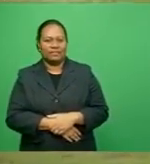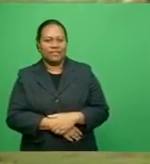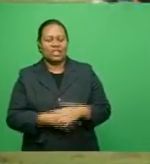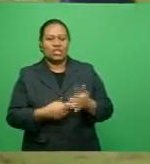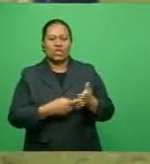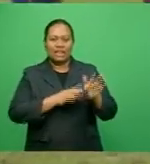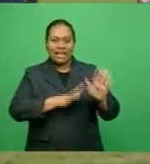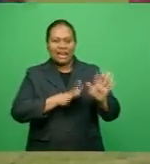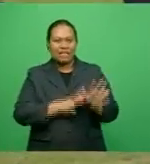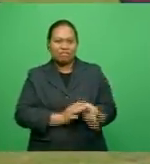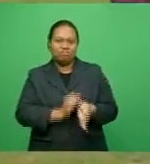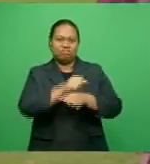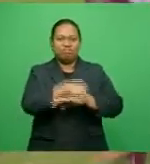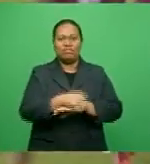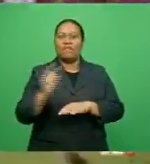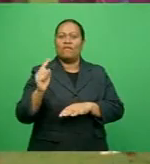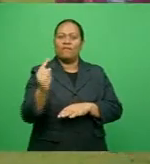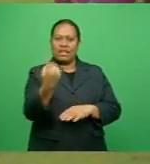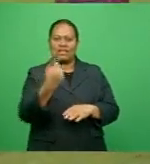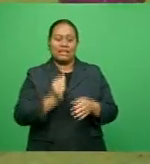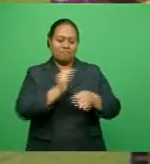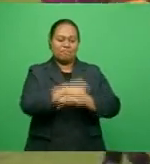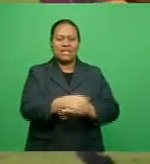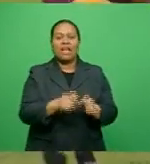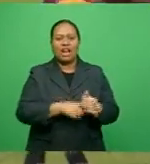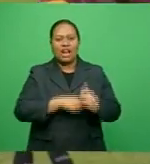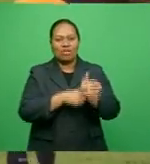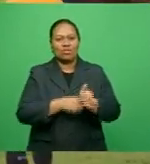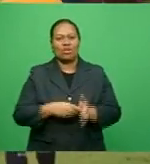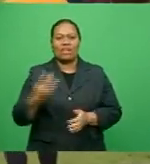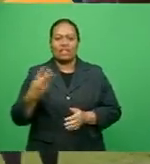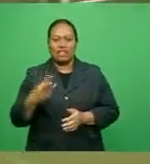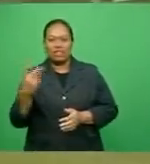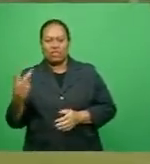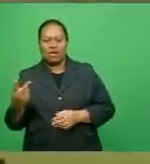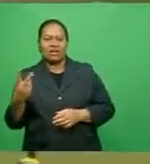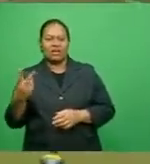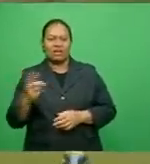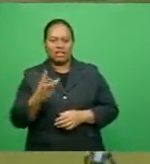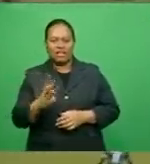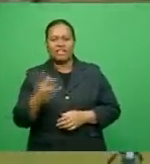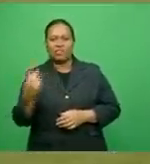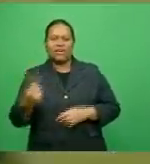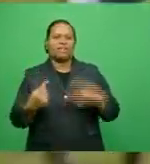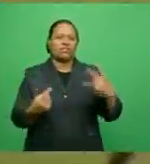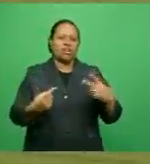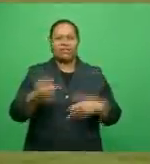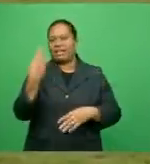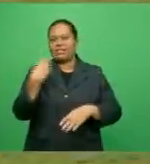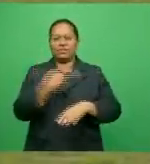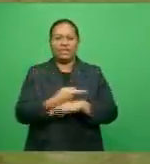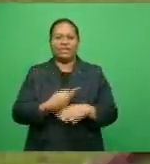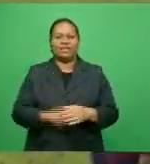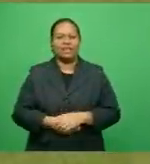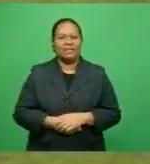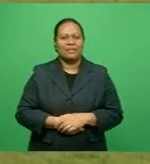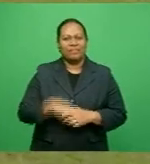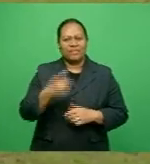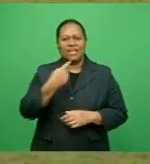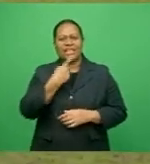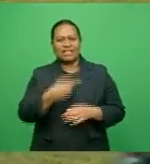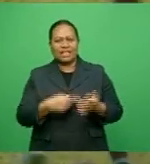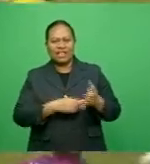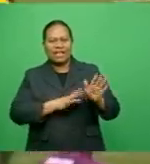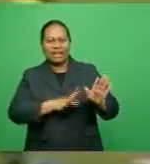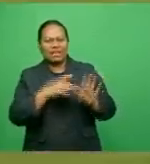Tayilevu managed to win its first home game of the season after defeating low-tokka 31-12 last week. The win puts Tayilevu's Skipper